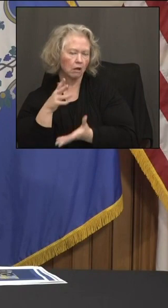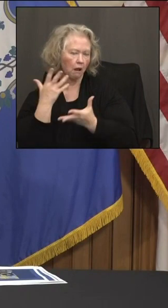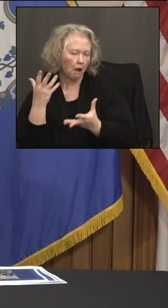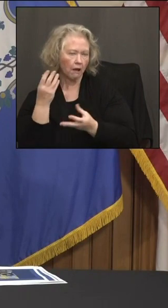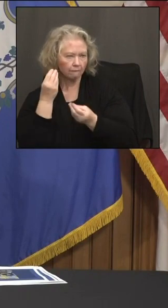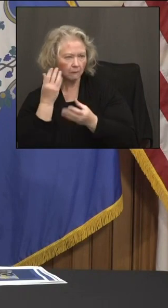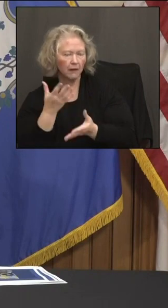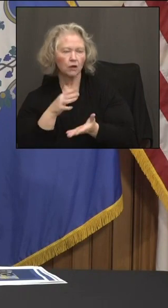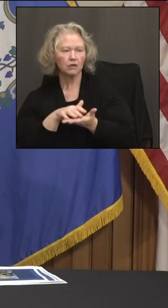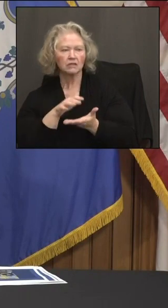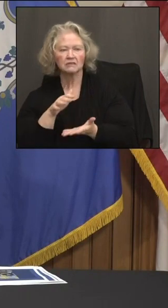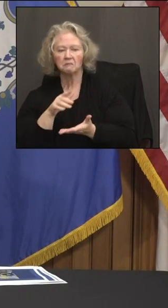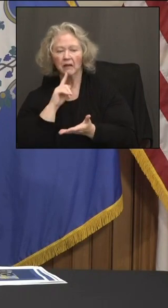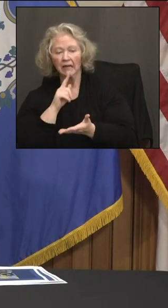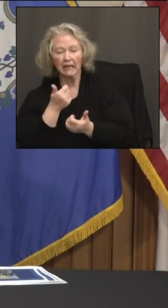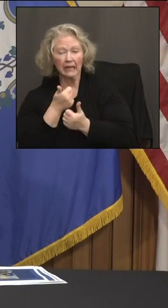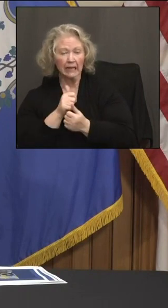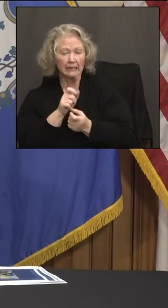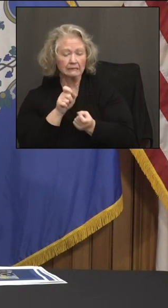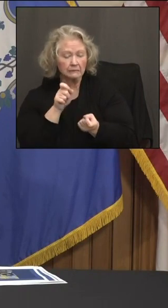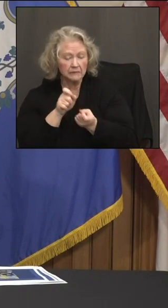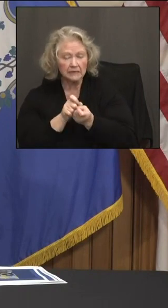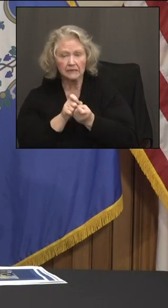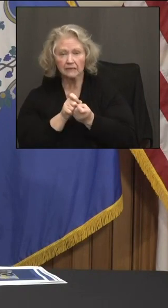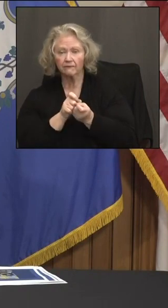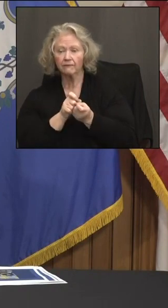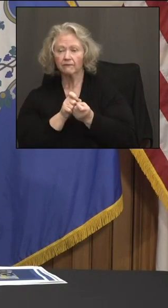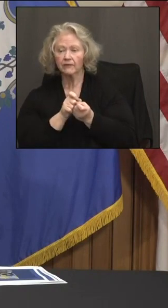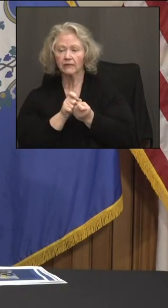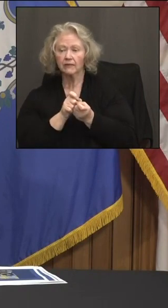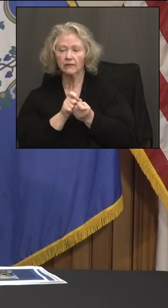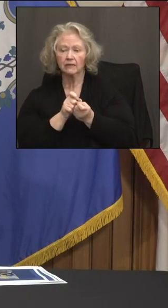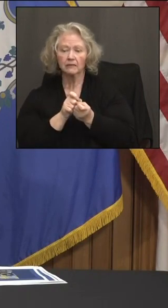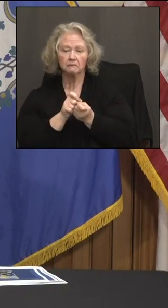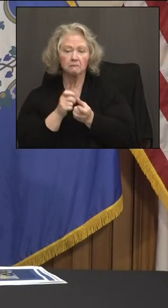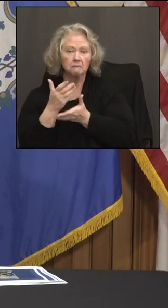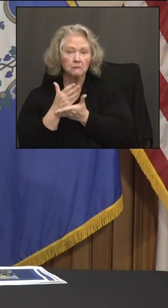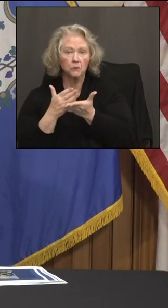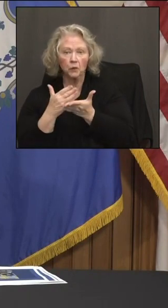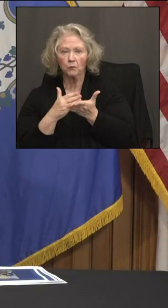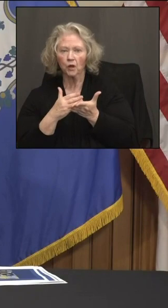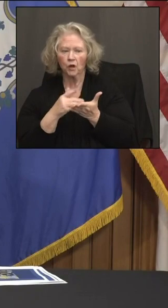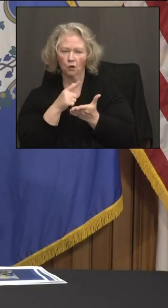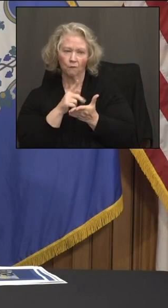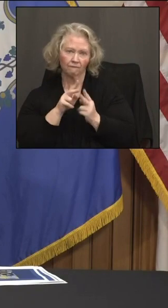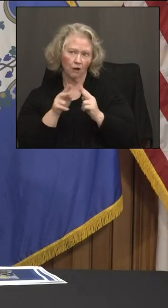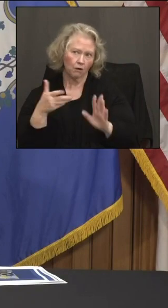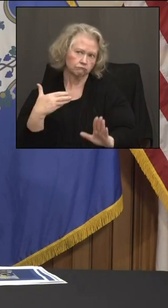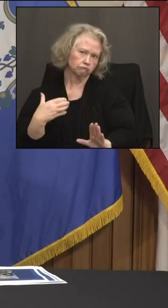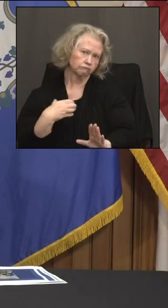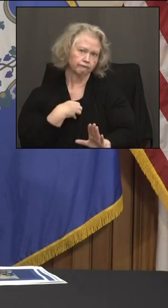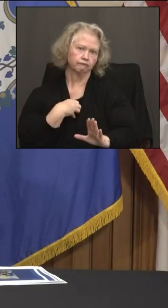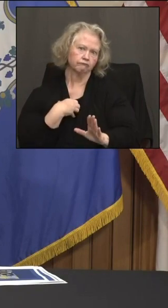tax package, but are there any specific provisions that you definitely oppose, Governor?